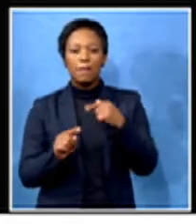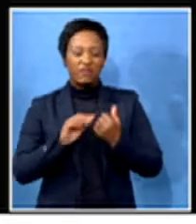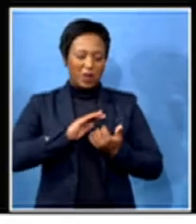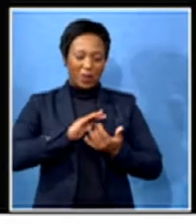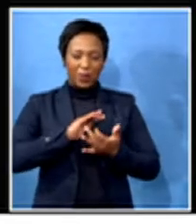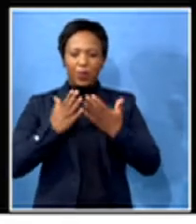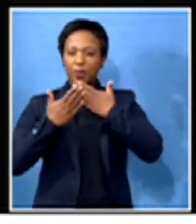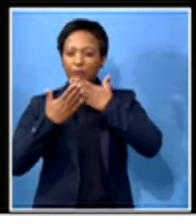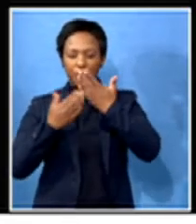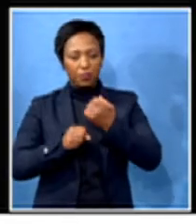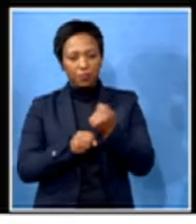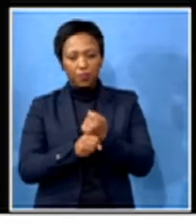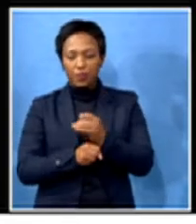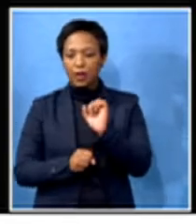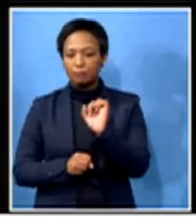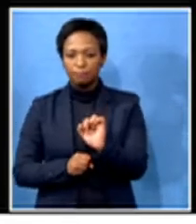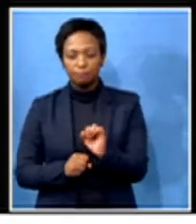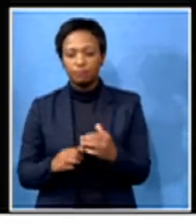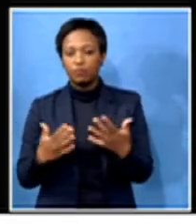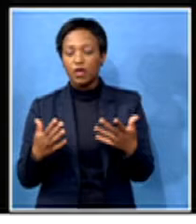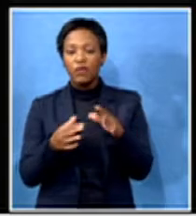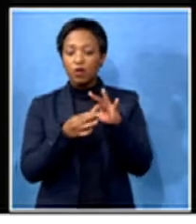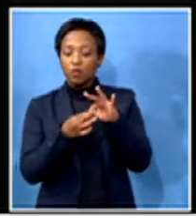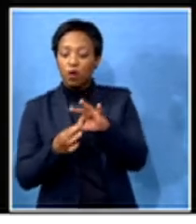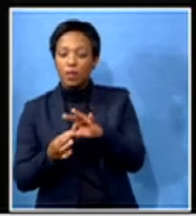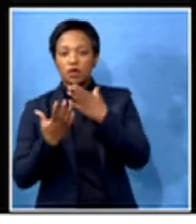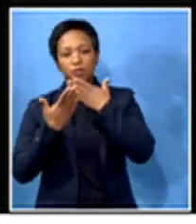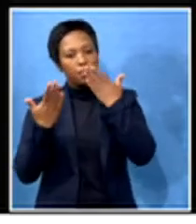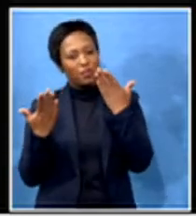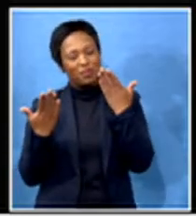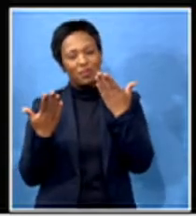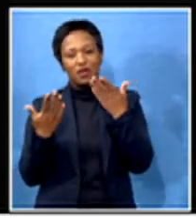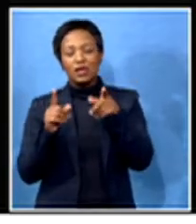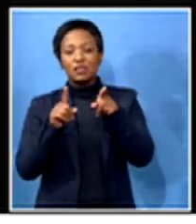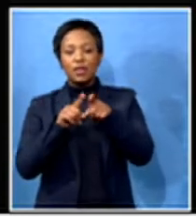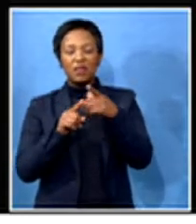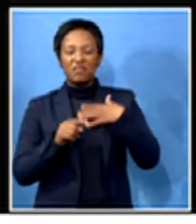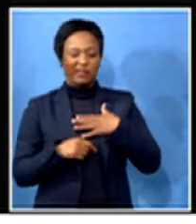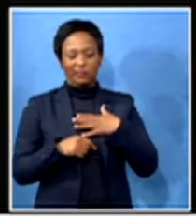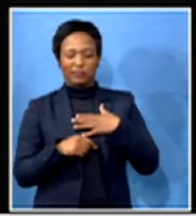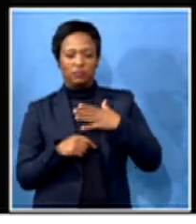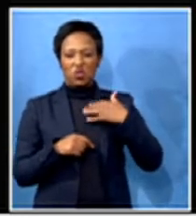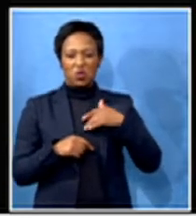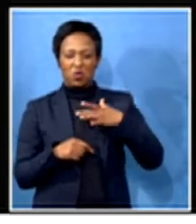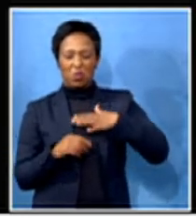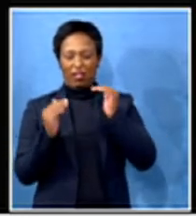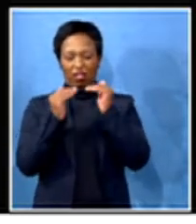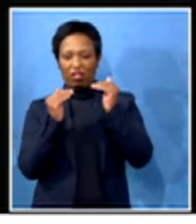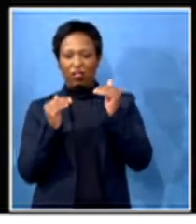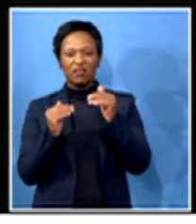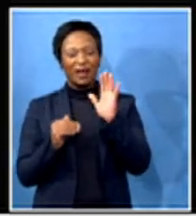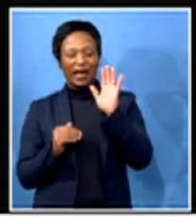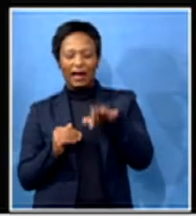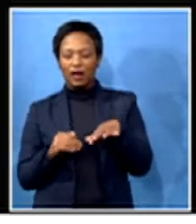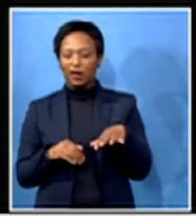the job, if you're not committed to it, and if justice is not something that grips your mind, it is not